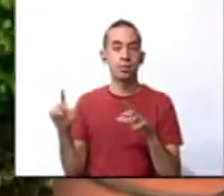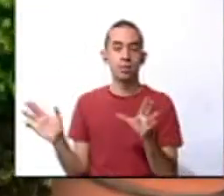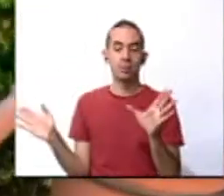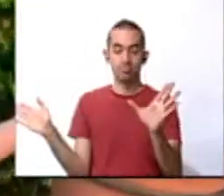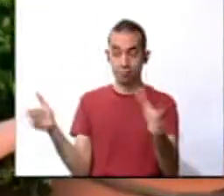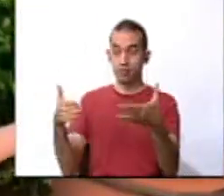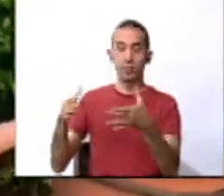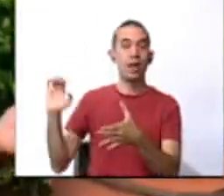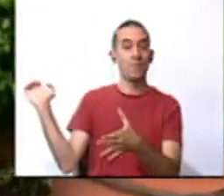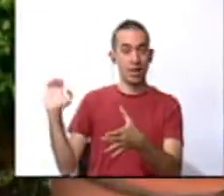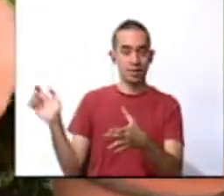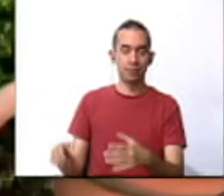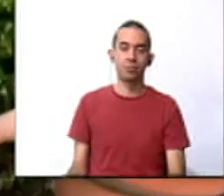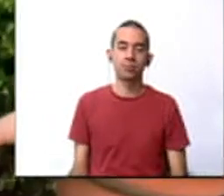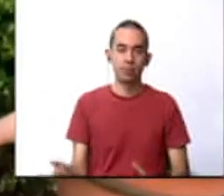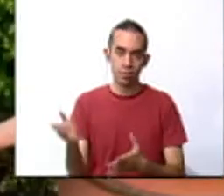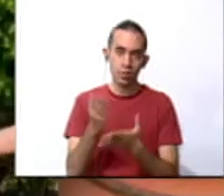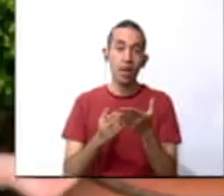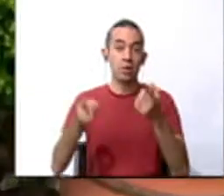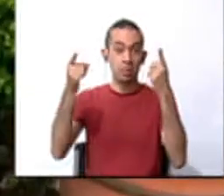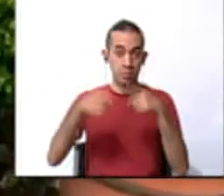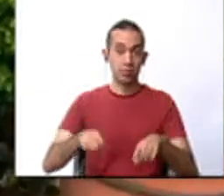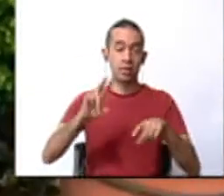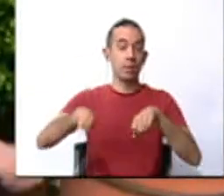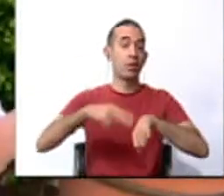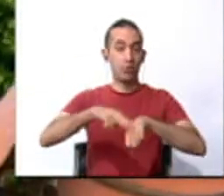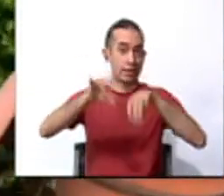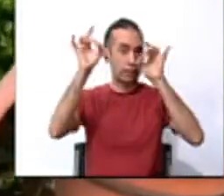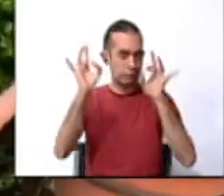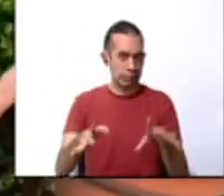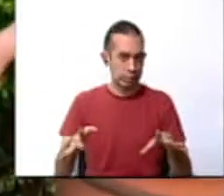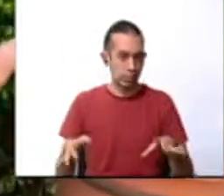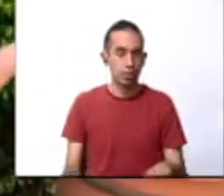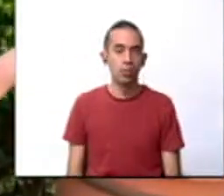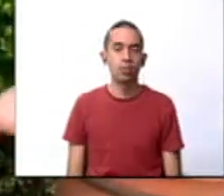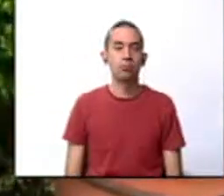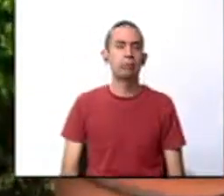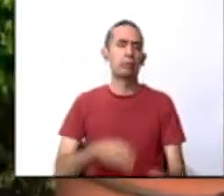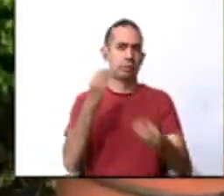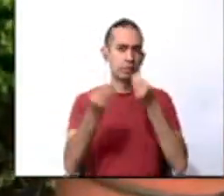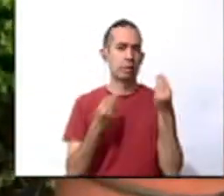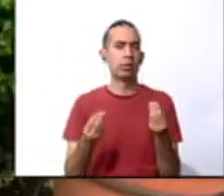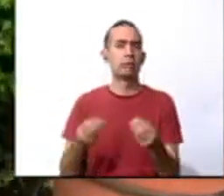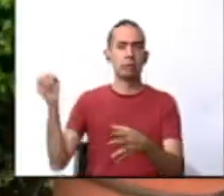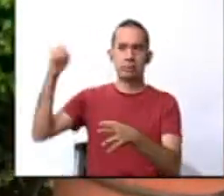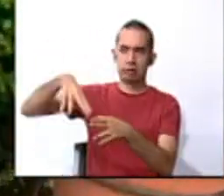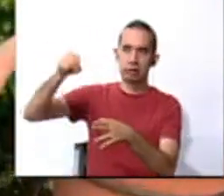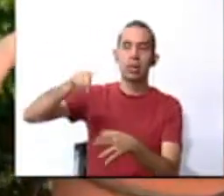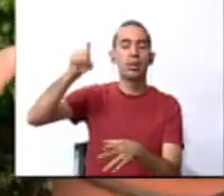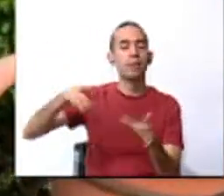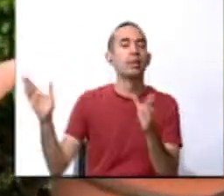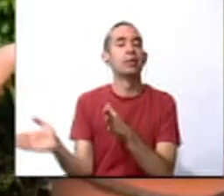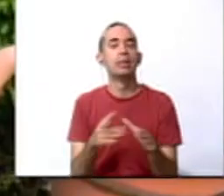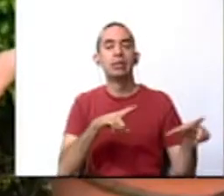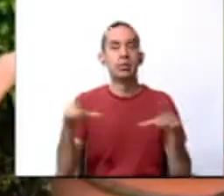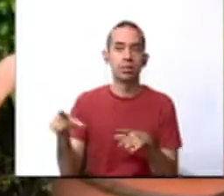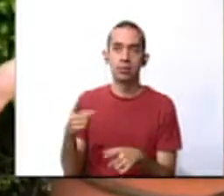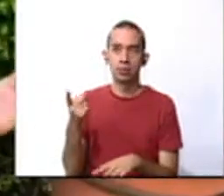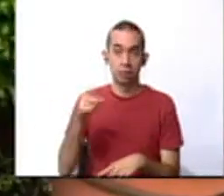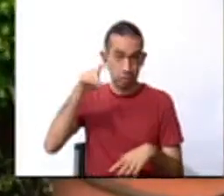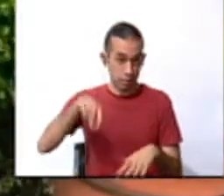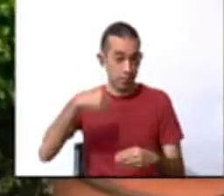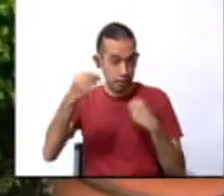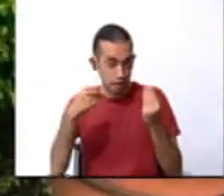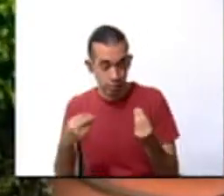In case of an actual disaster, what should we include? We must be prepared. What should we include?